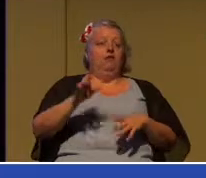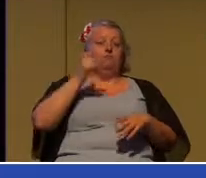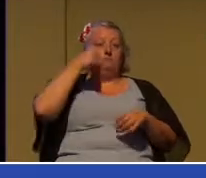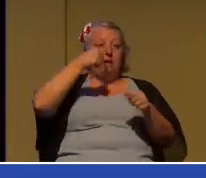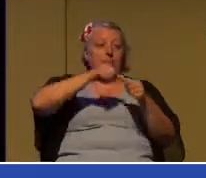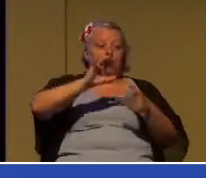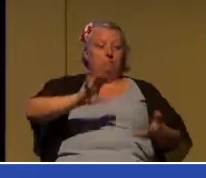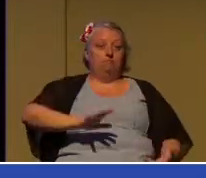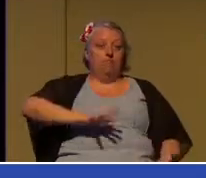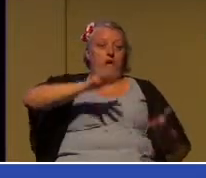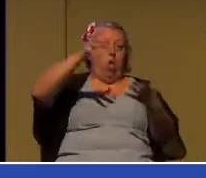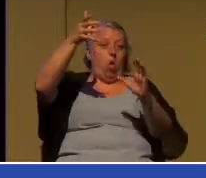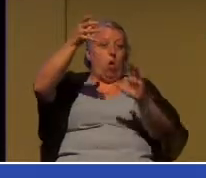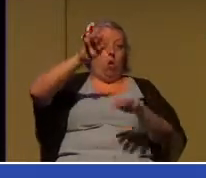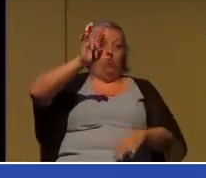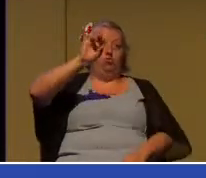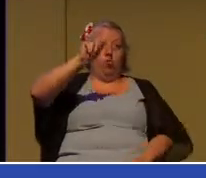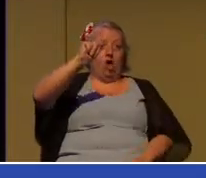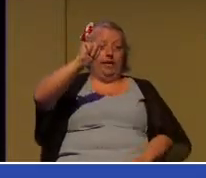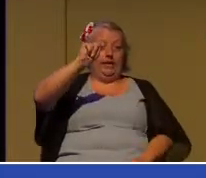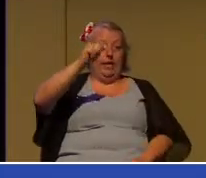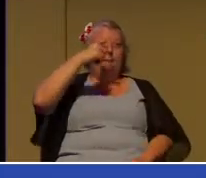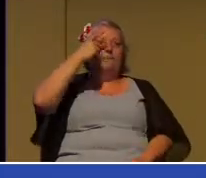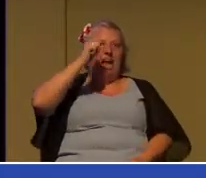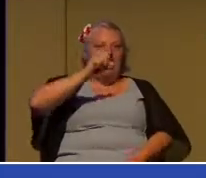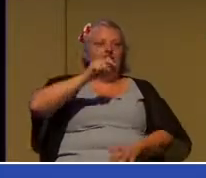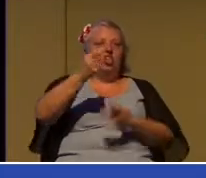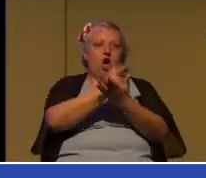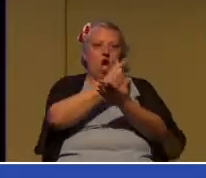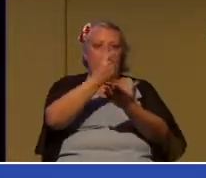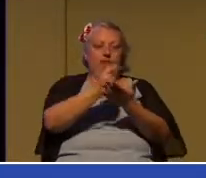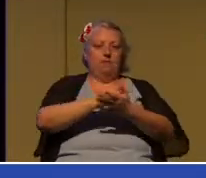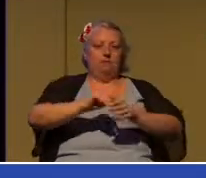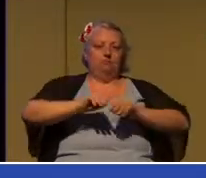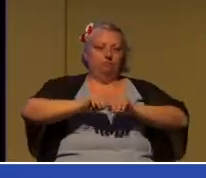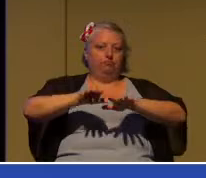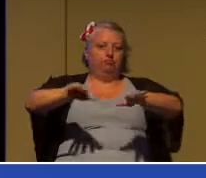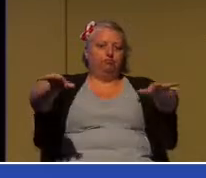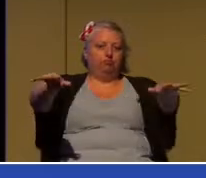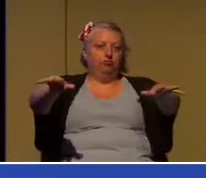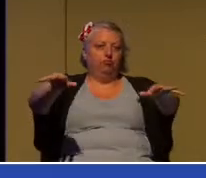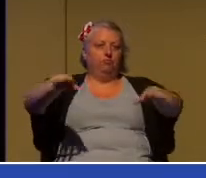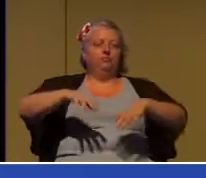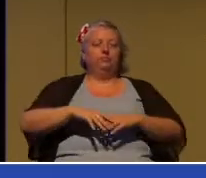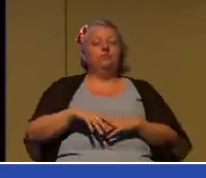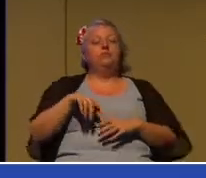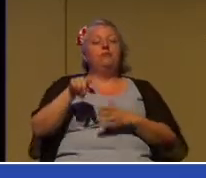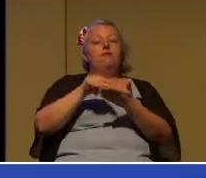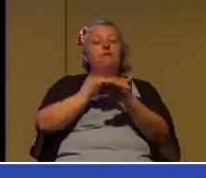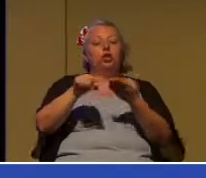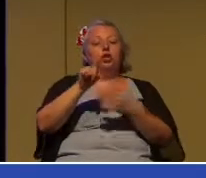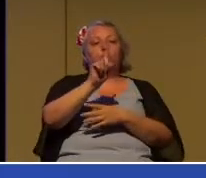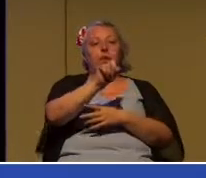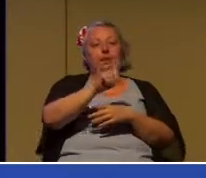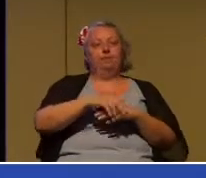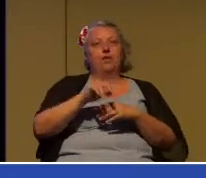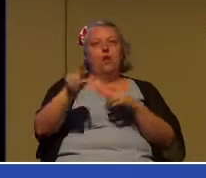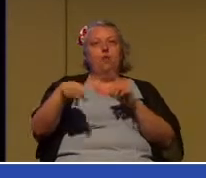recall, in Ephesus because the gospel was so effective. Verse 1, when the uproar had ended,